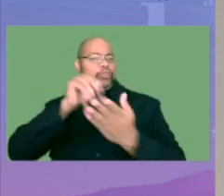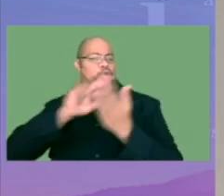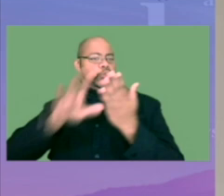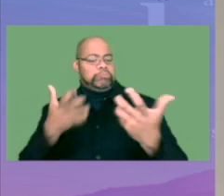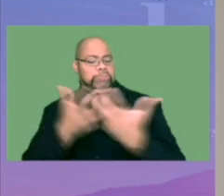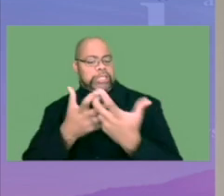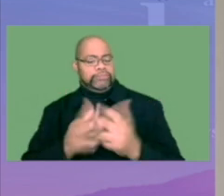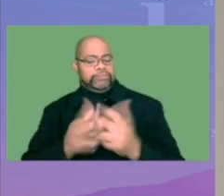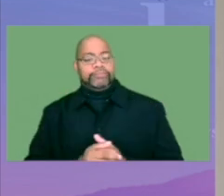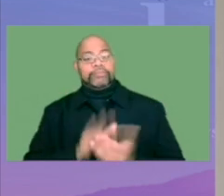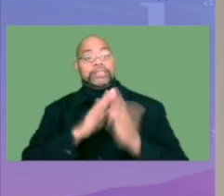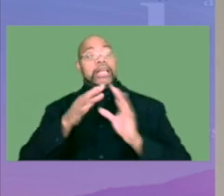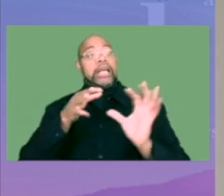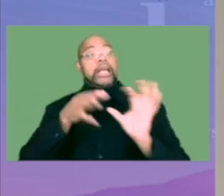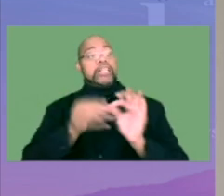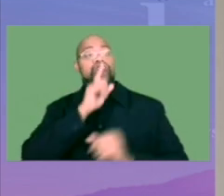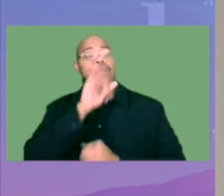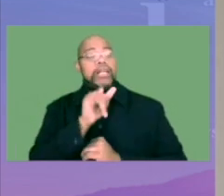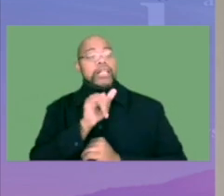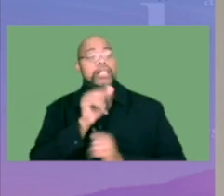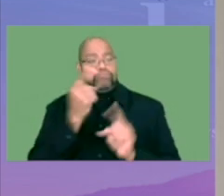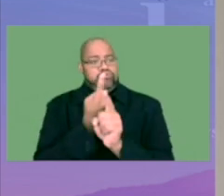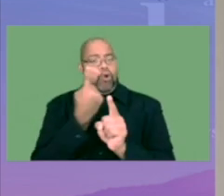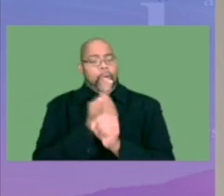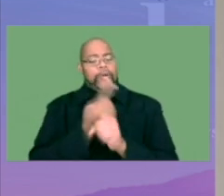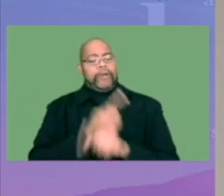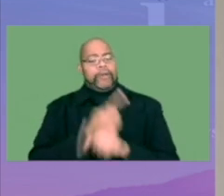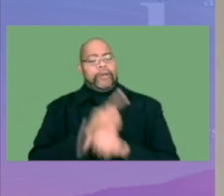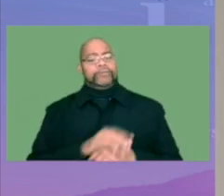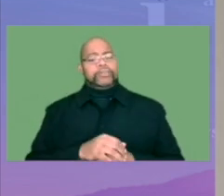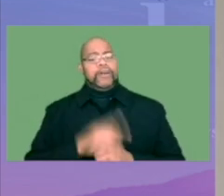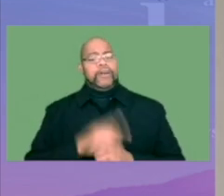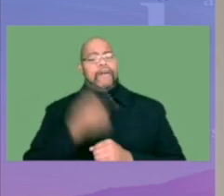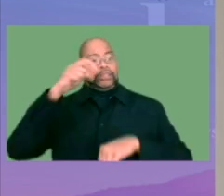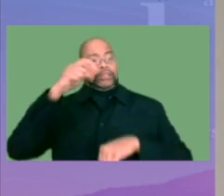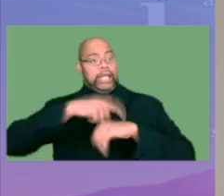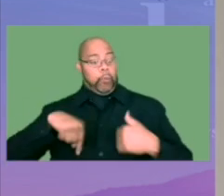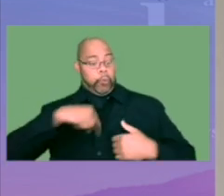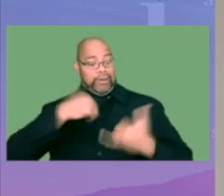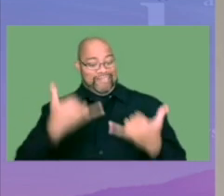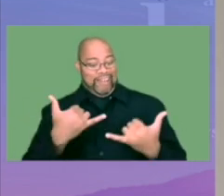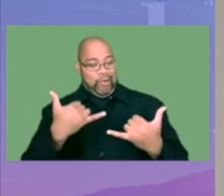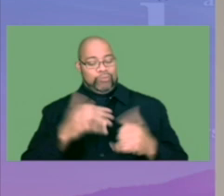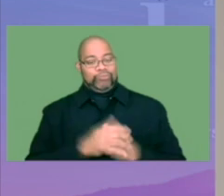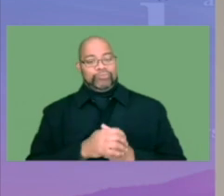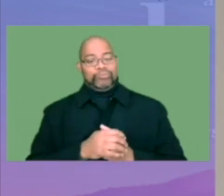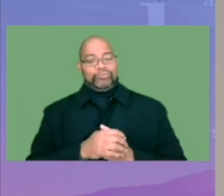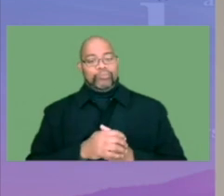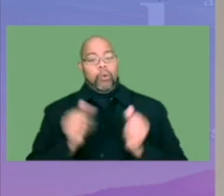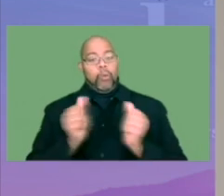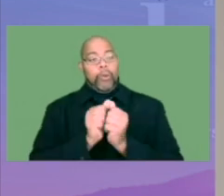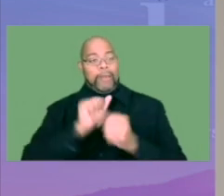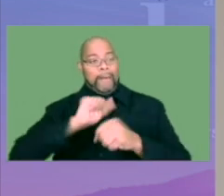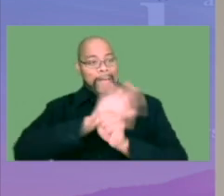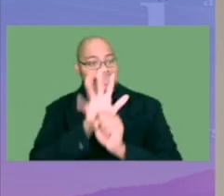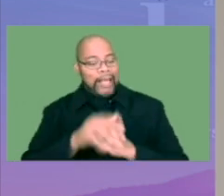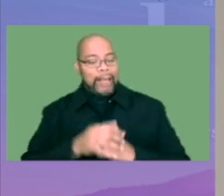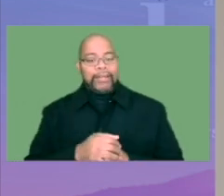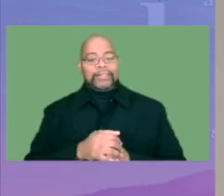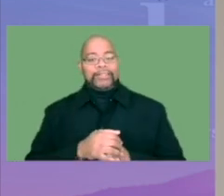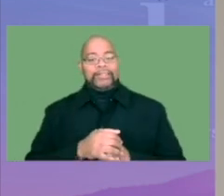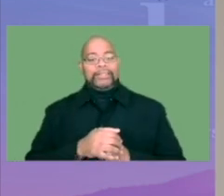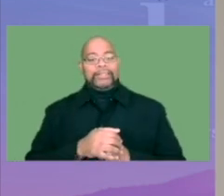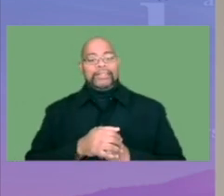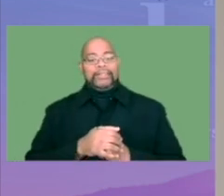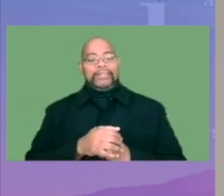different students. So CityConnects is really appropriate for the time that we are currently in. With the pandemic